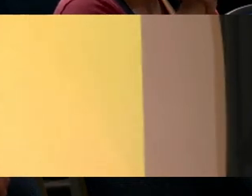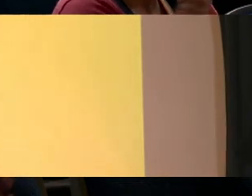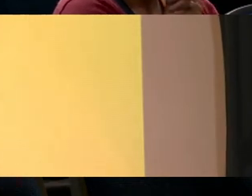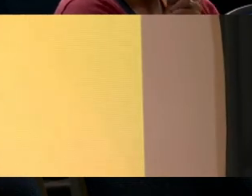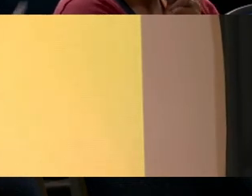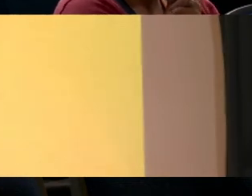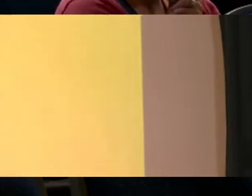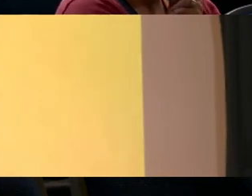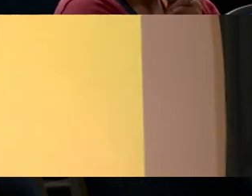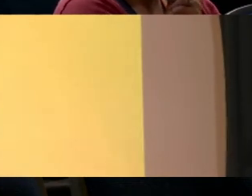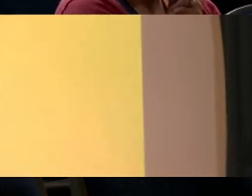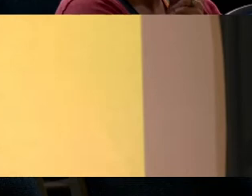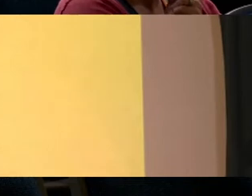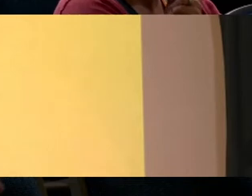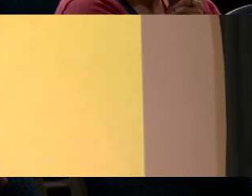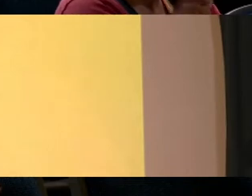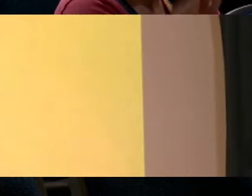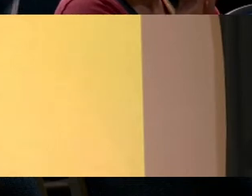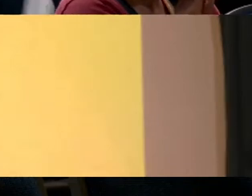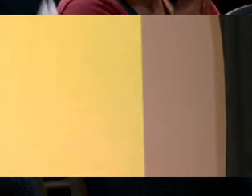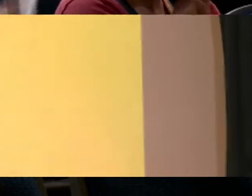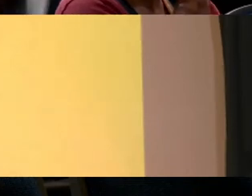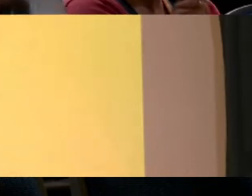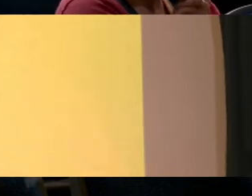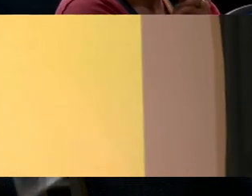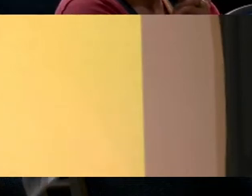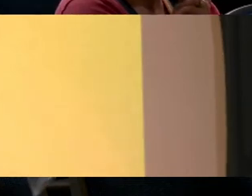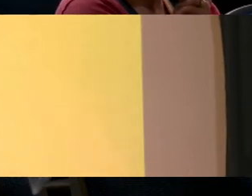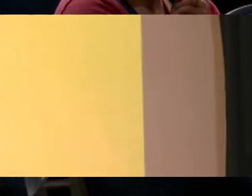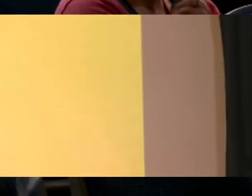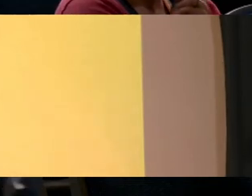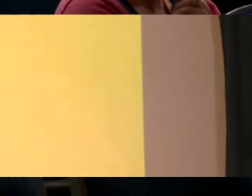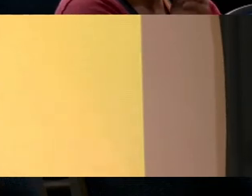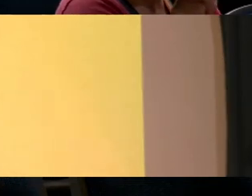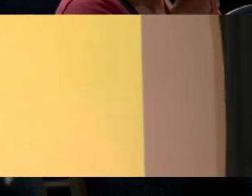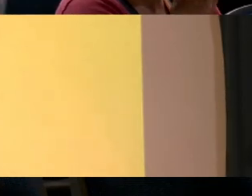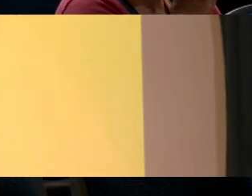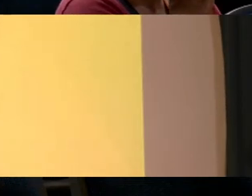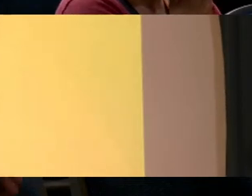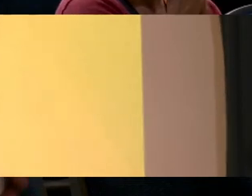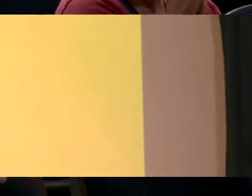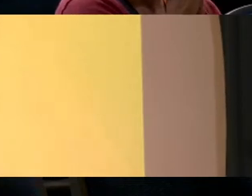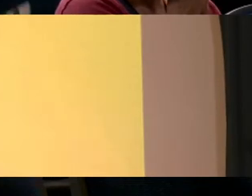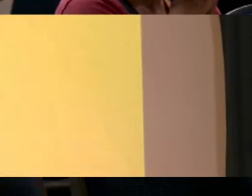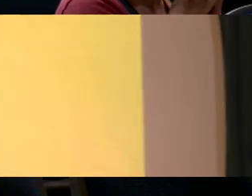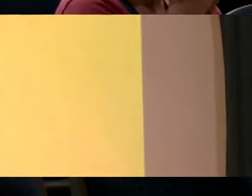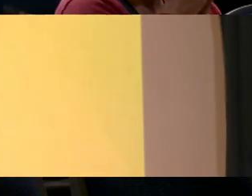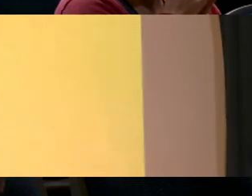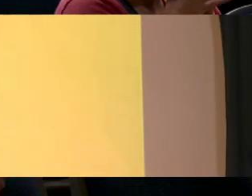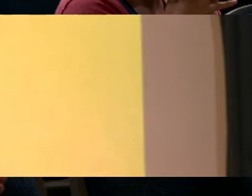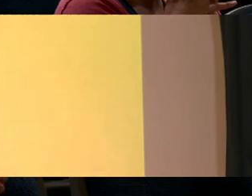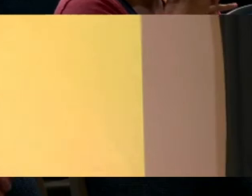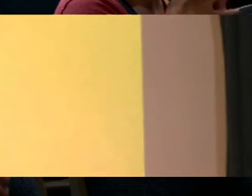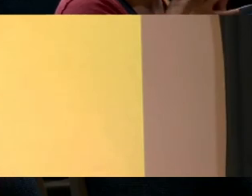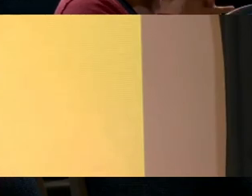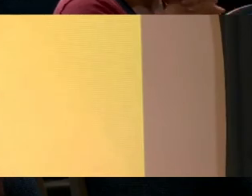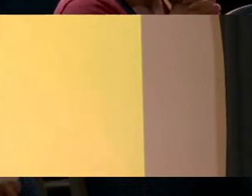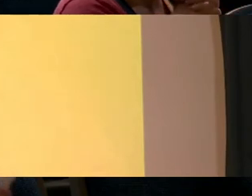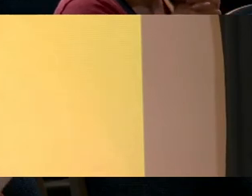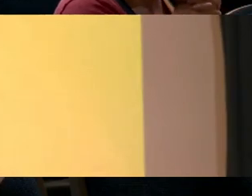And at this point in time This facility does not provide the educational